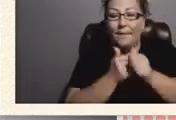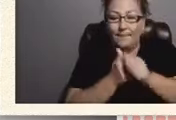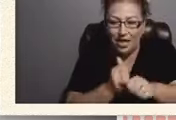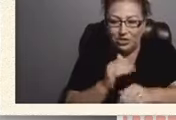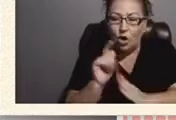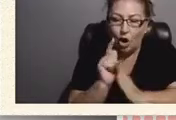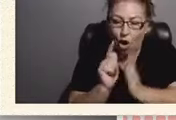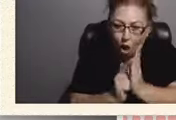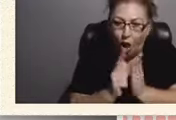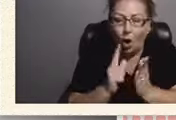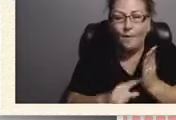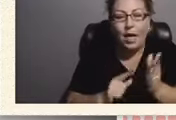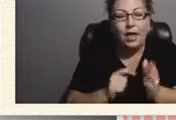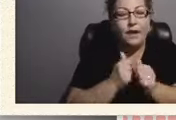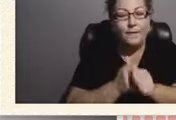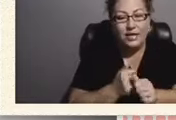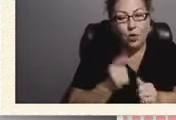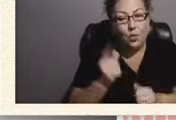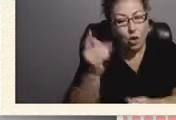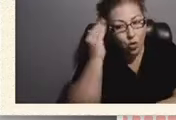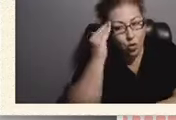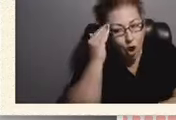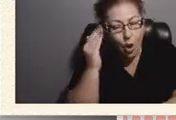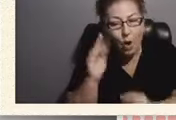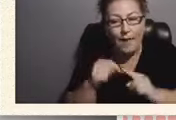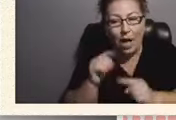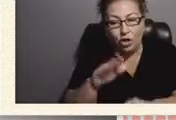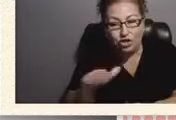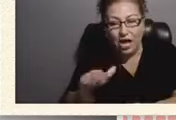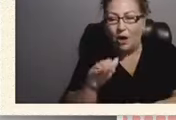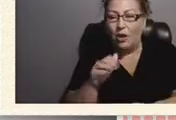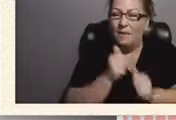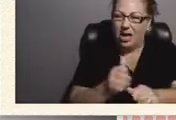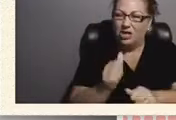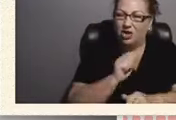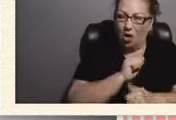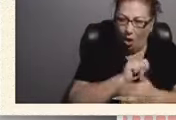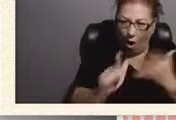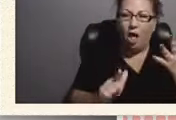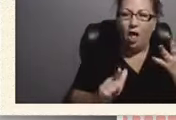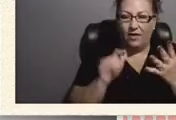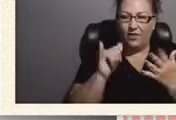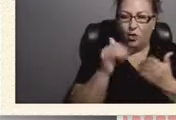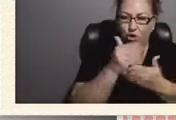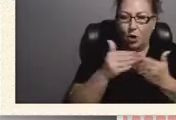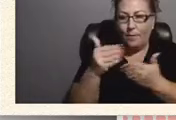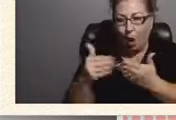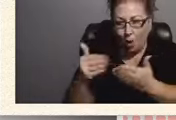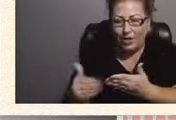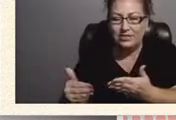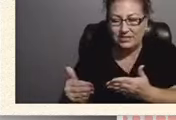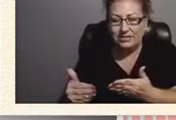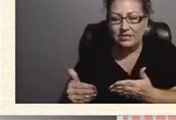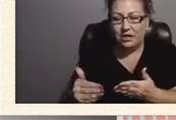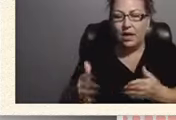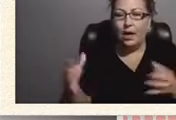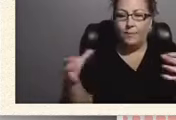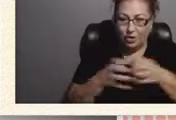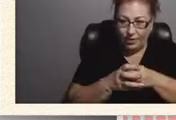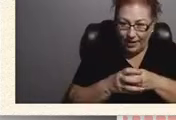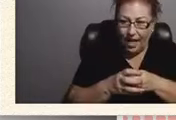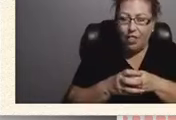know about the child, based on all of those, those components. Components. We come together and,